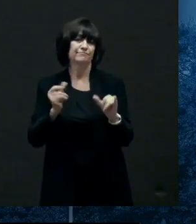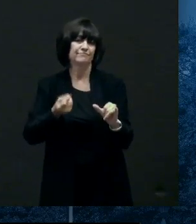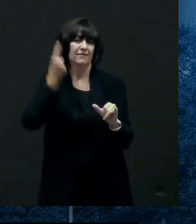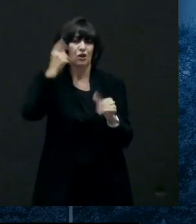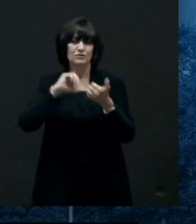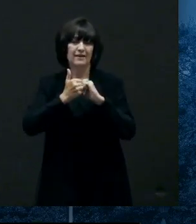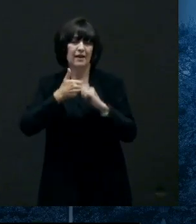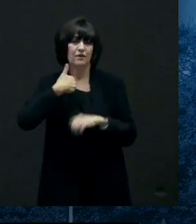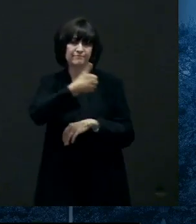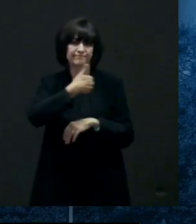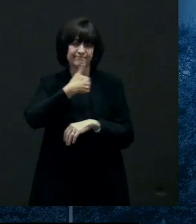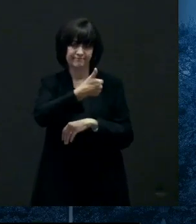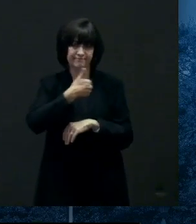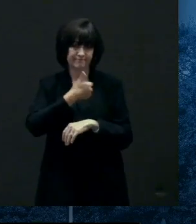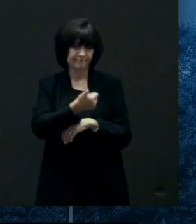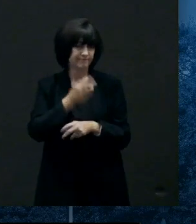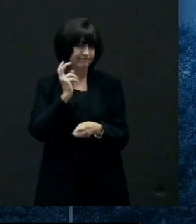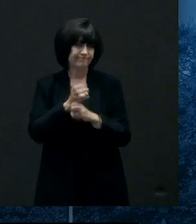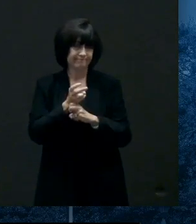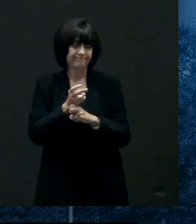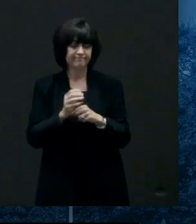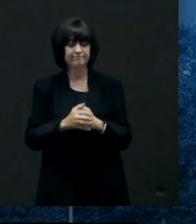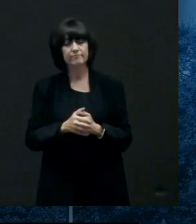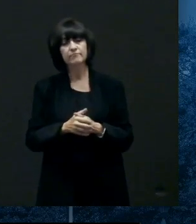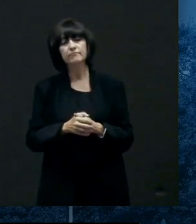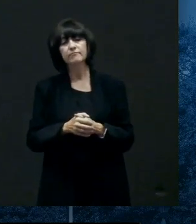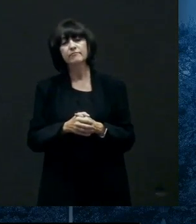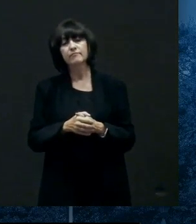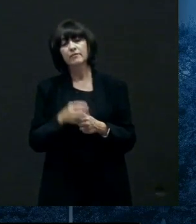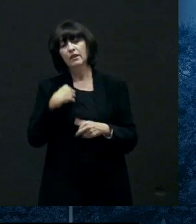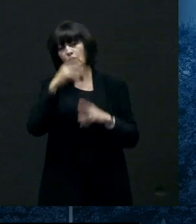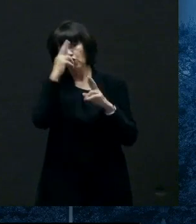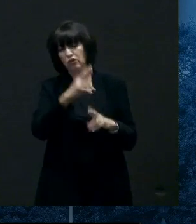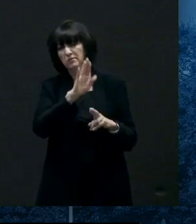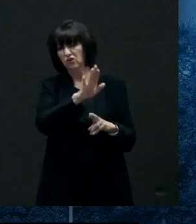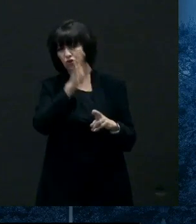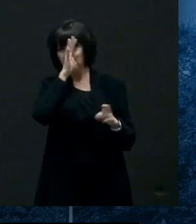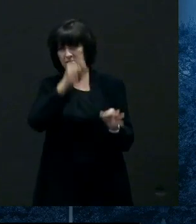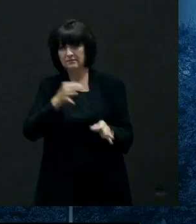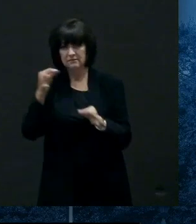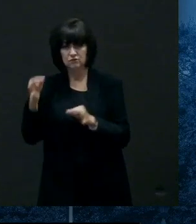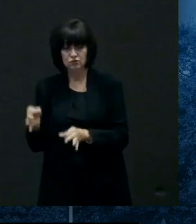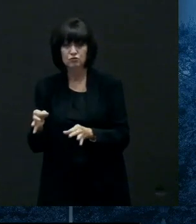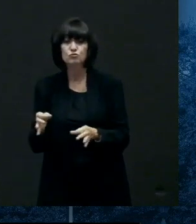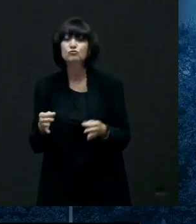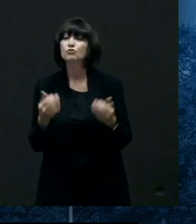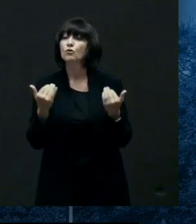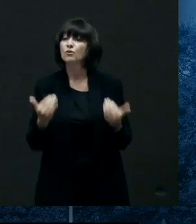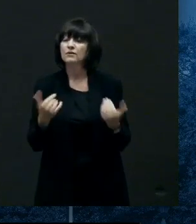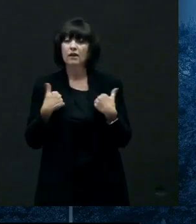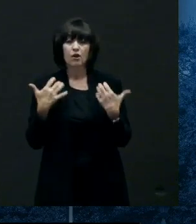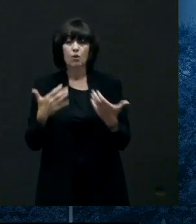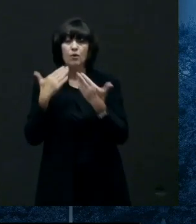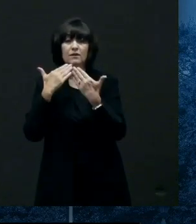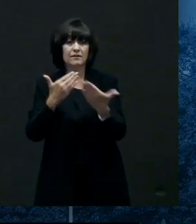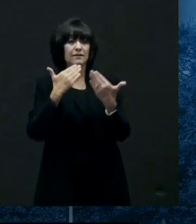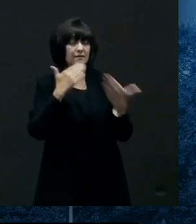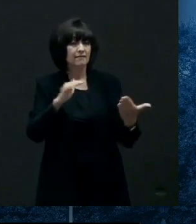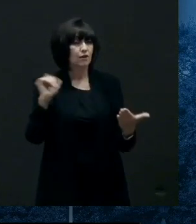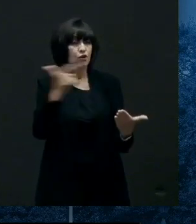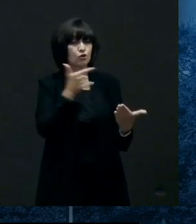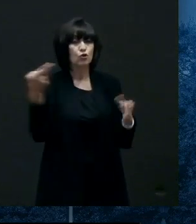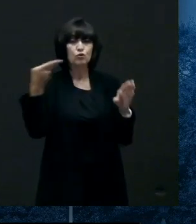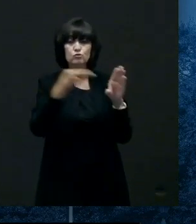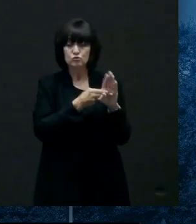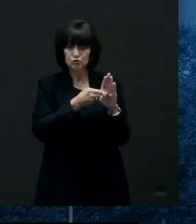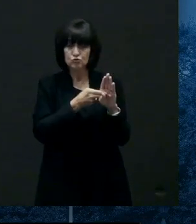so with that as the final question again i want to thank everybody for for joining us today to for following uh the